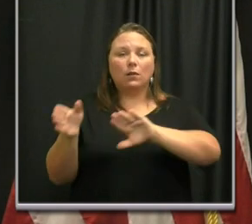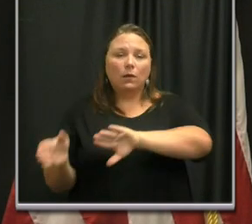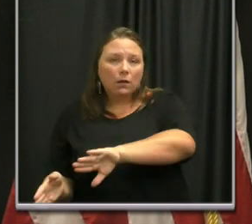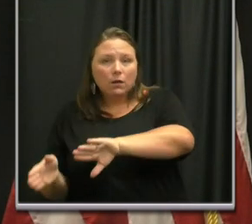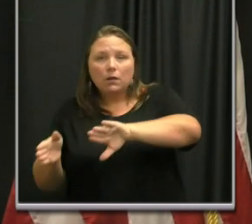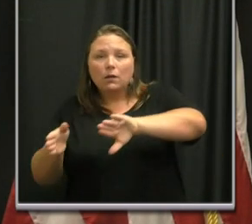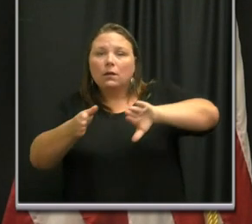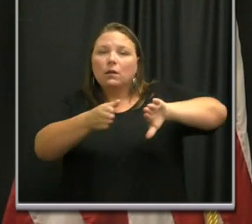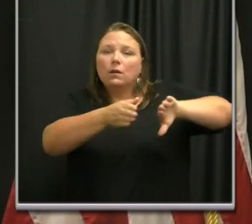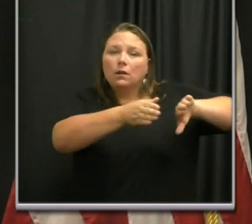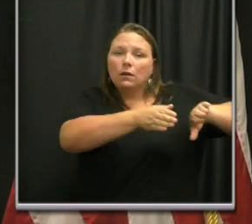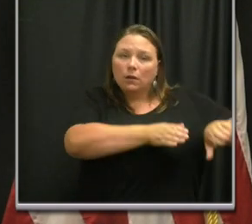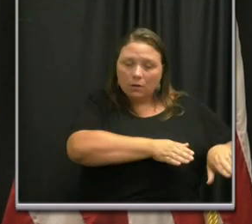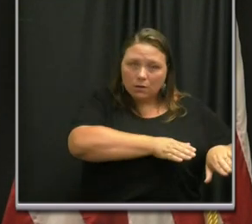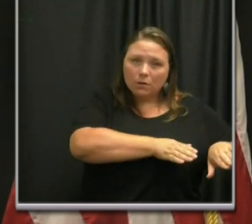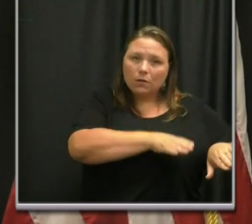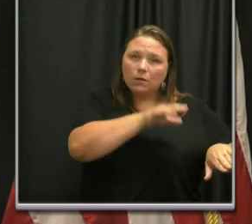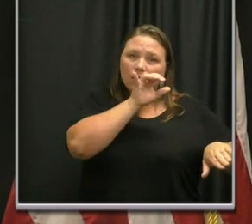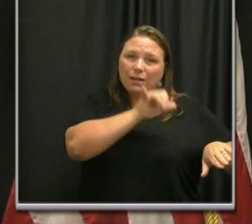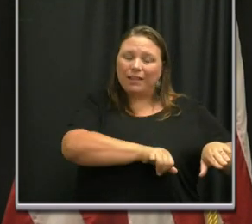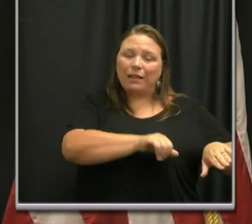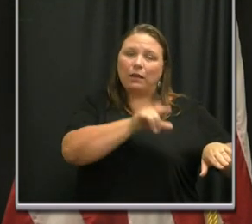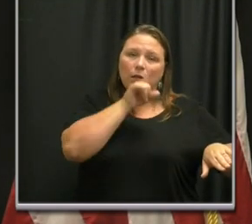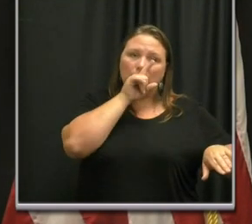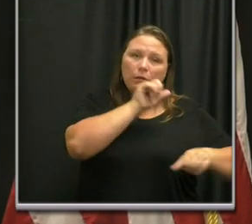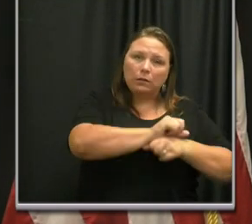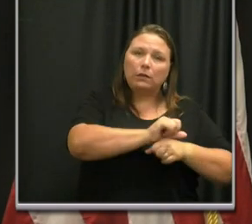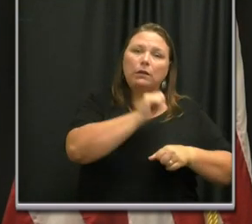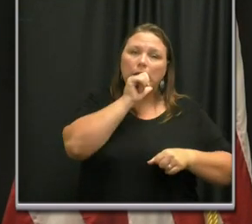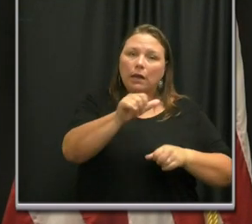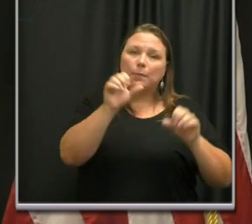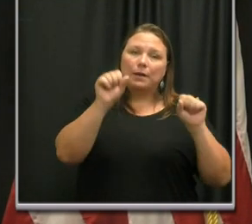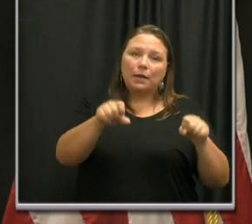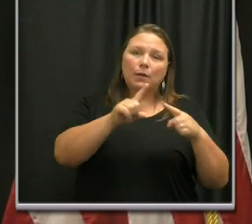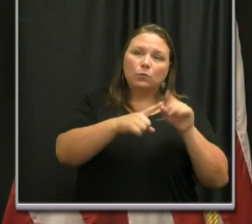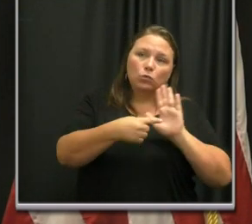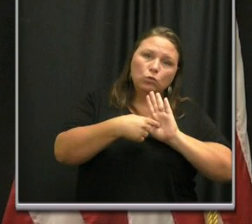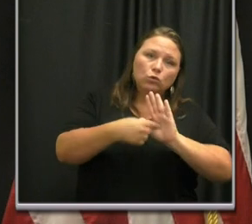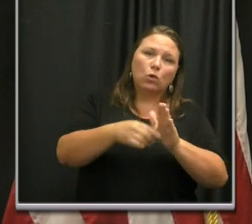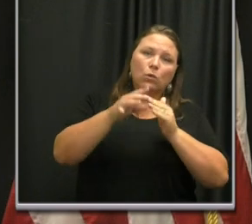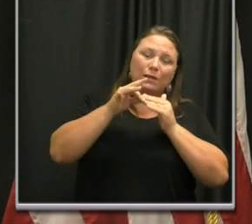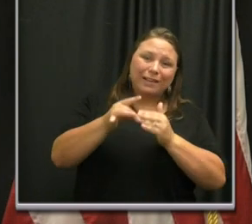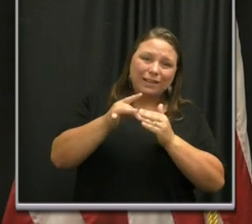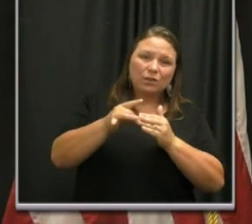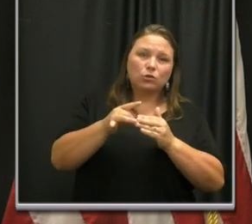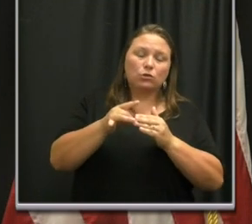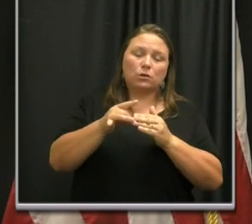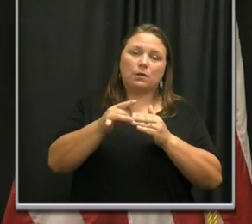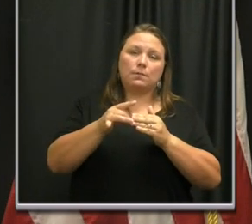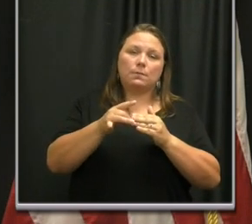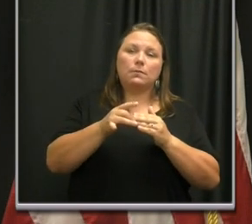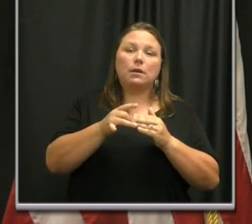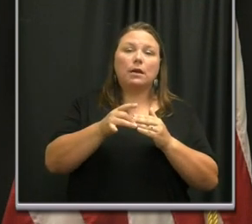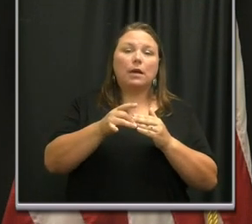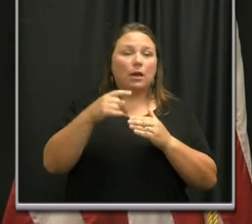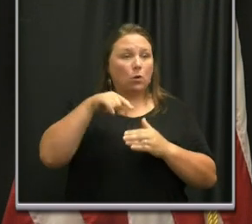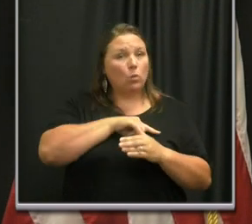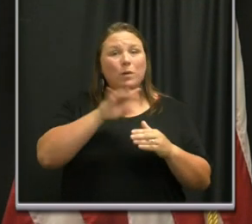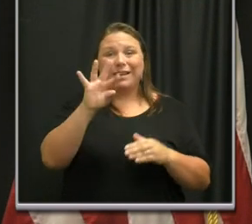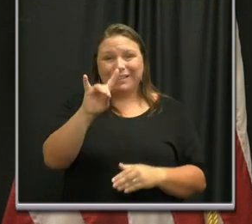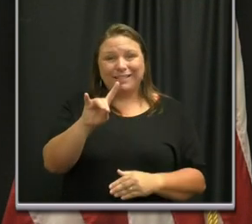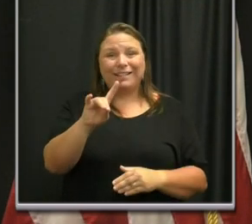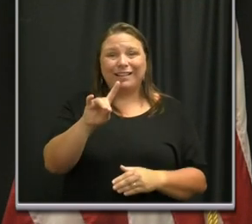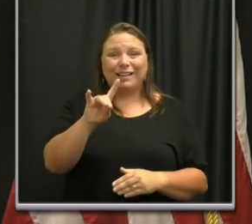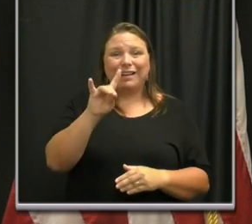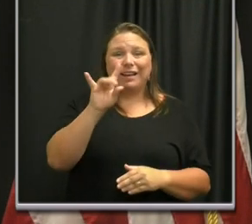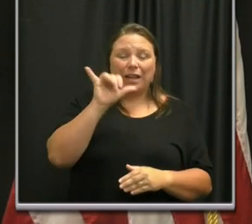era of really not being able to show some leadership and so show some leadership. And that's going to